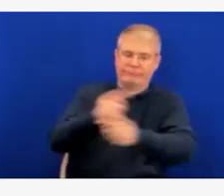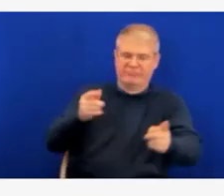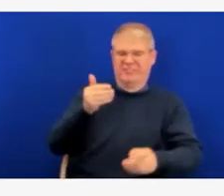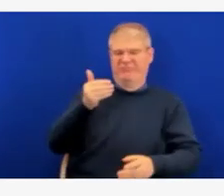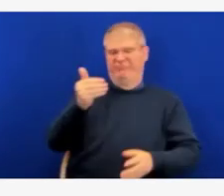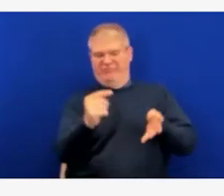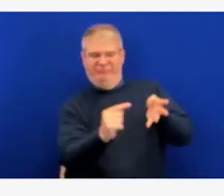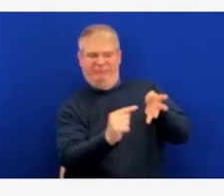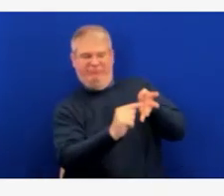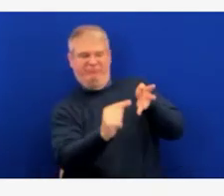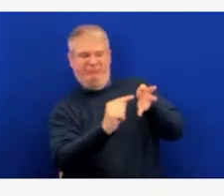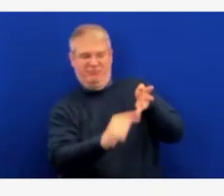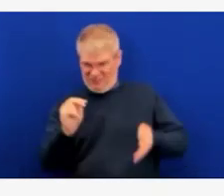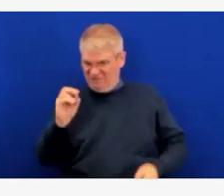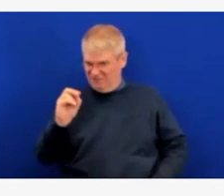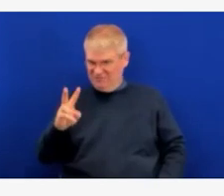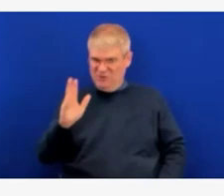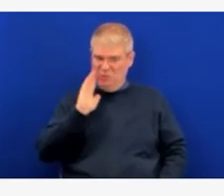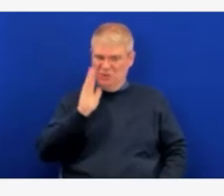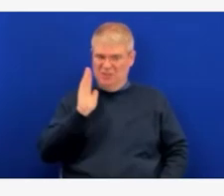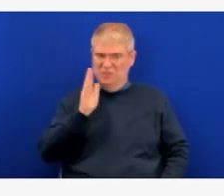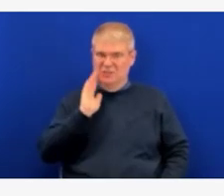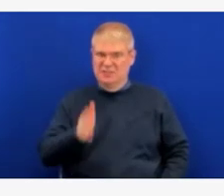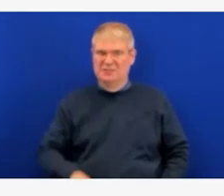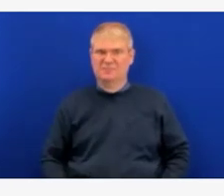Okay, our next question is going to come from Betsy Russell.